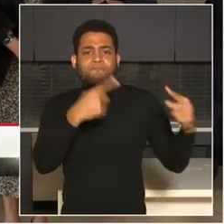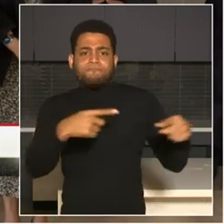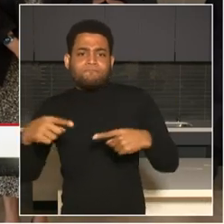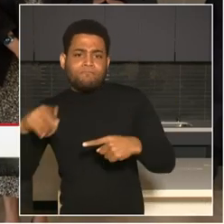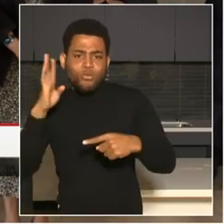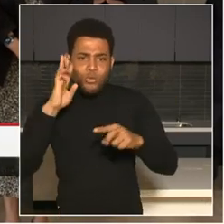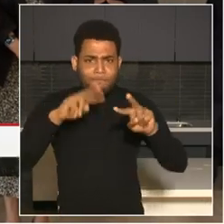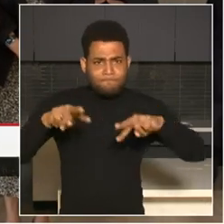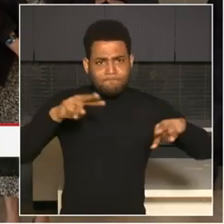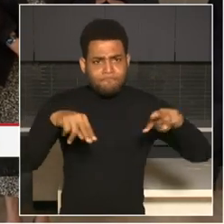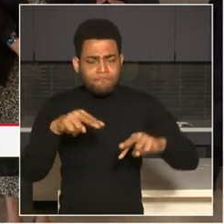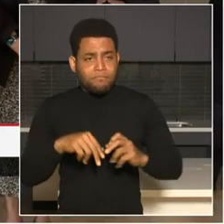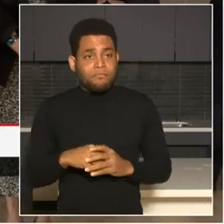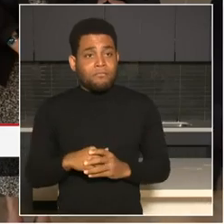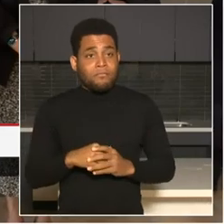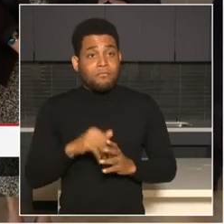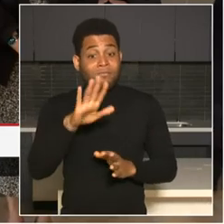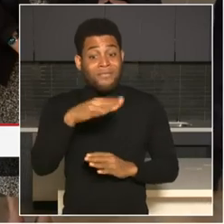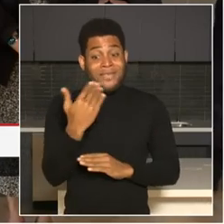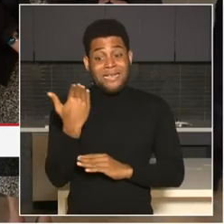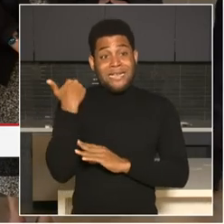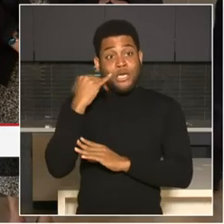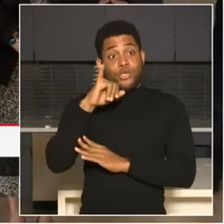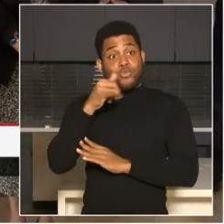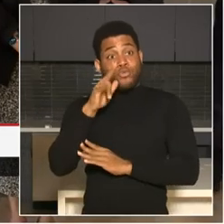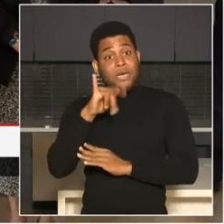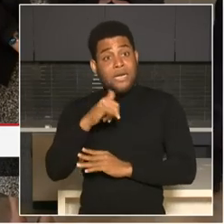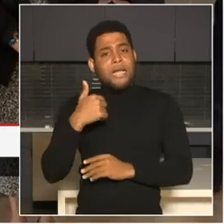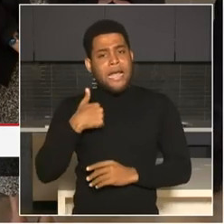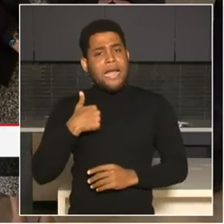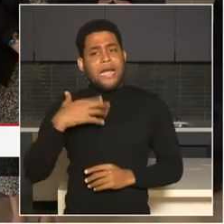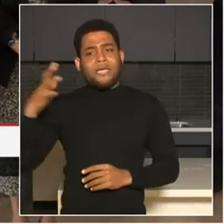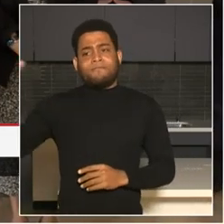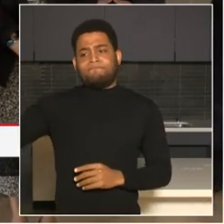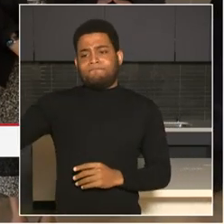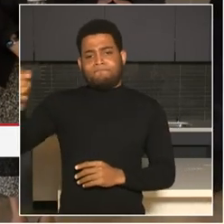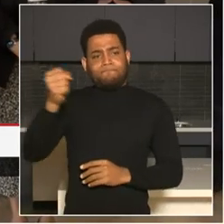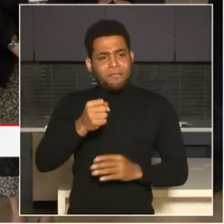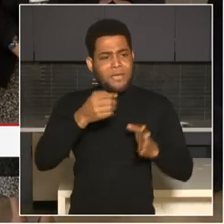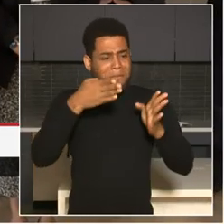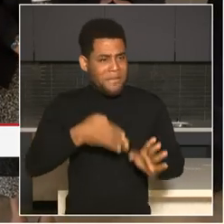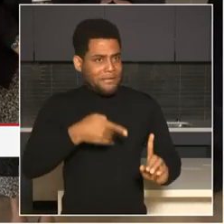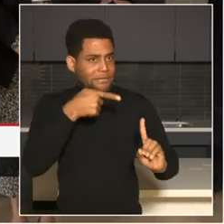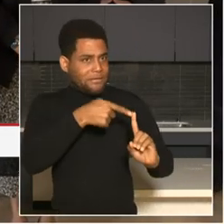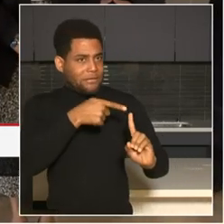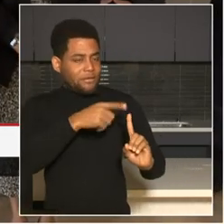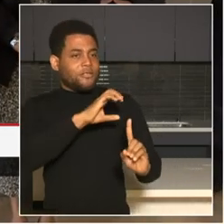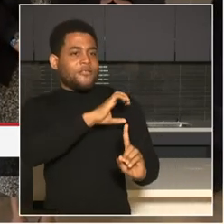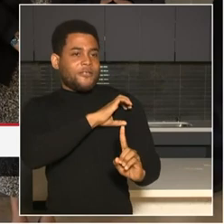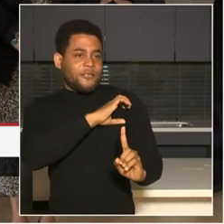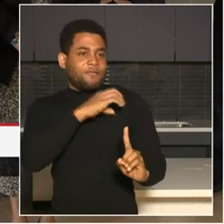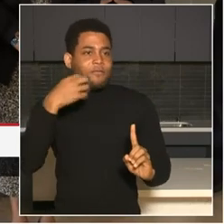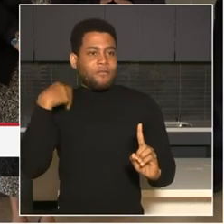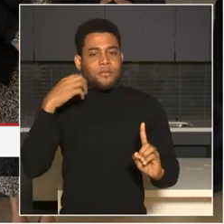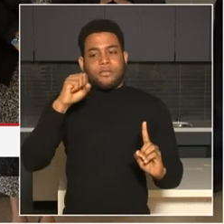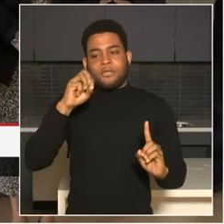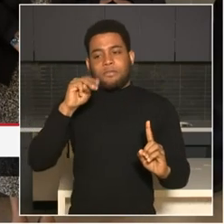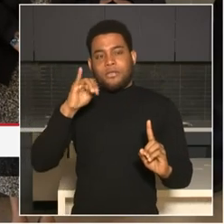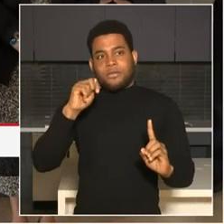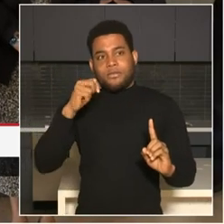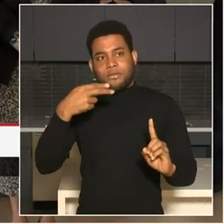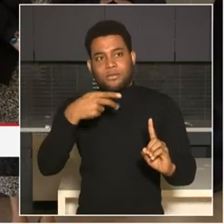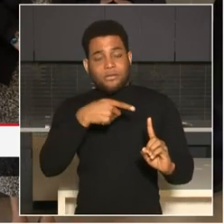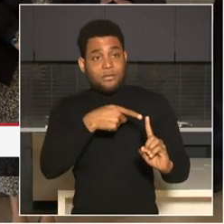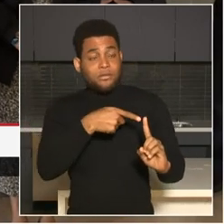MPD that we would be focused on every tool that we had available and those